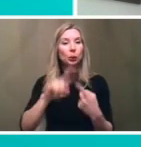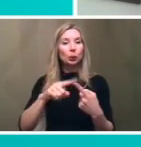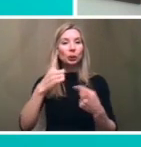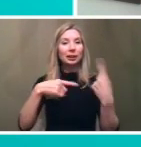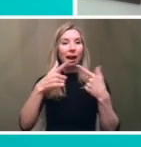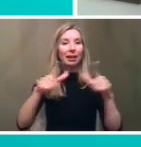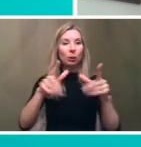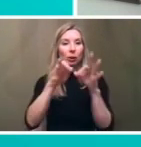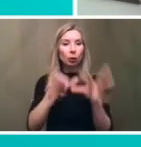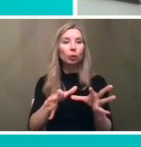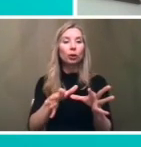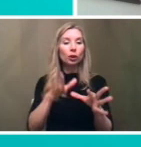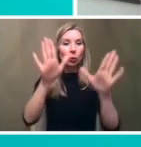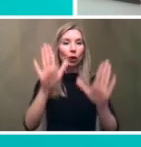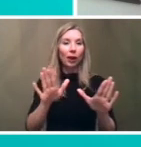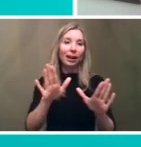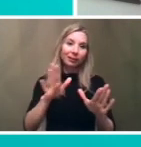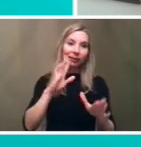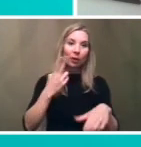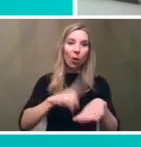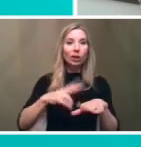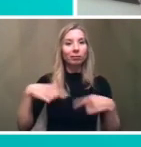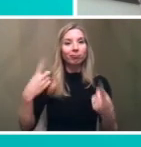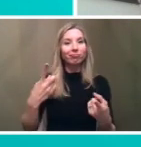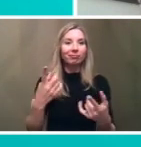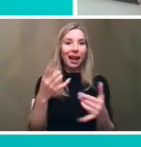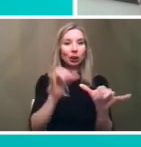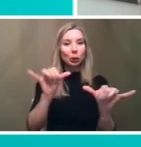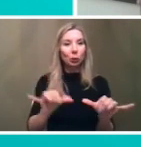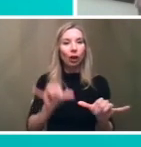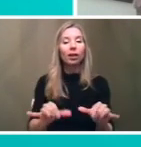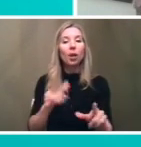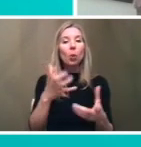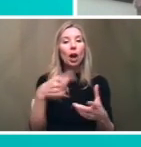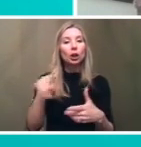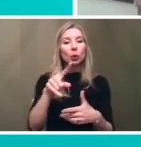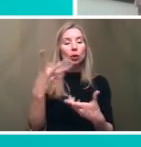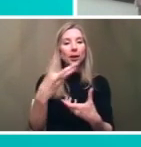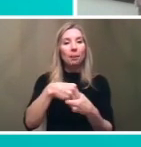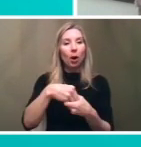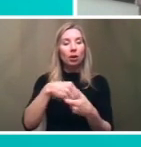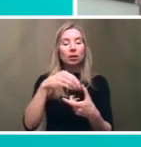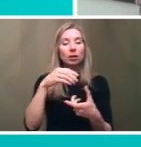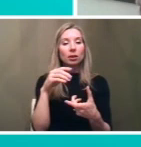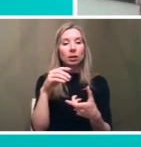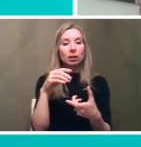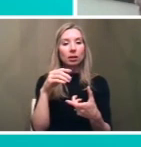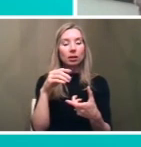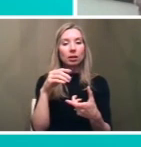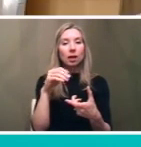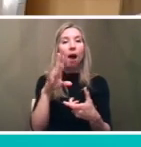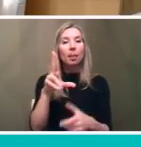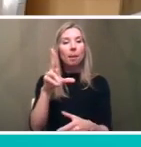interpreters you were great as usual um we want you to be a part of the uh of the bus